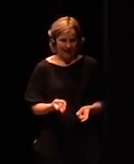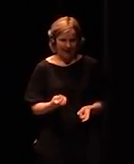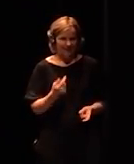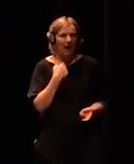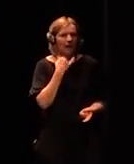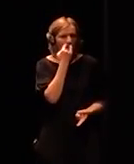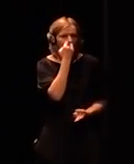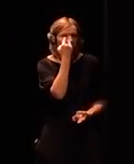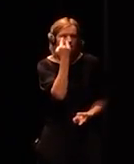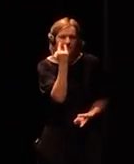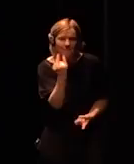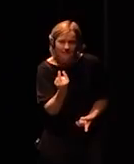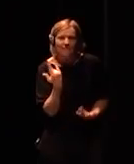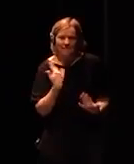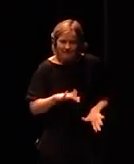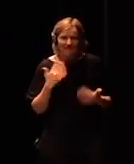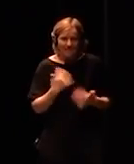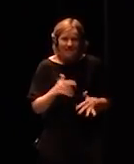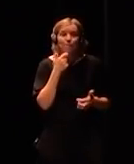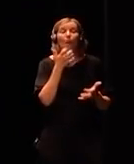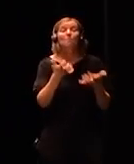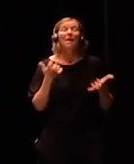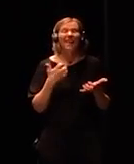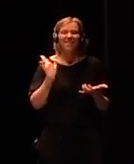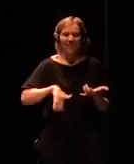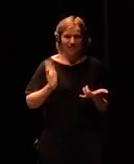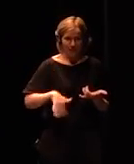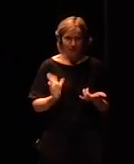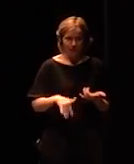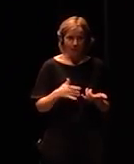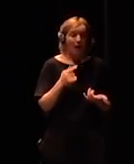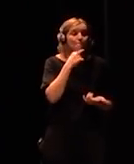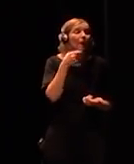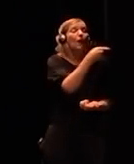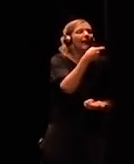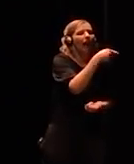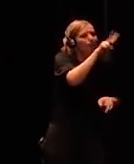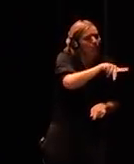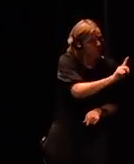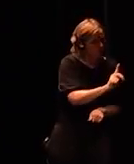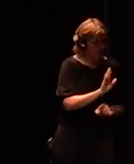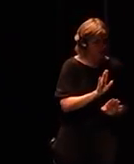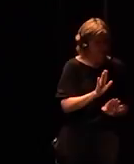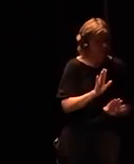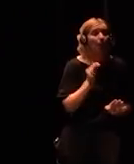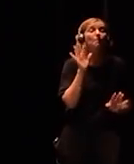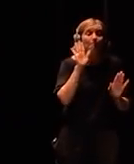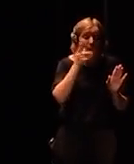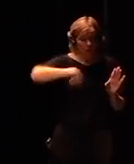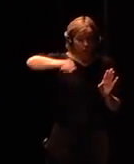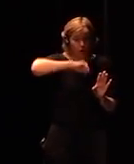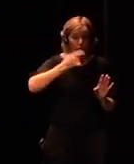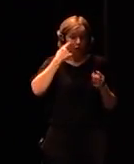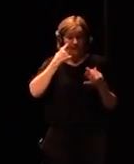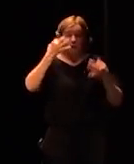benefit not a bad thing but we have to make sure that we don't get shorted that we lose our rights that we